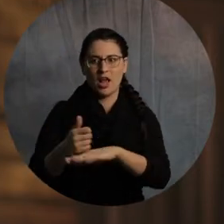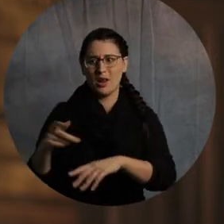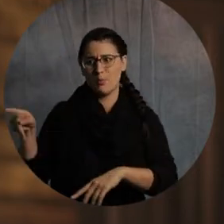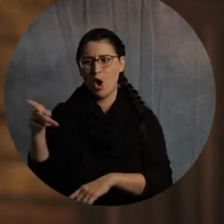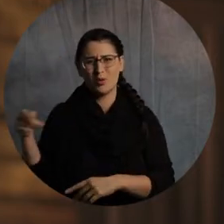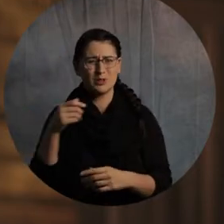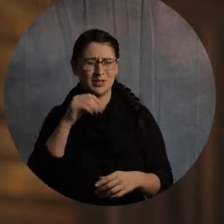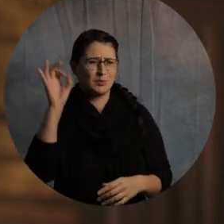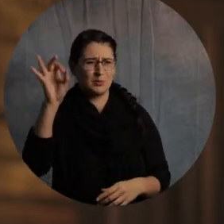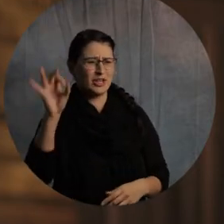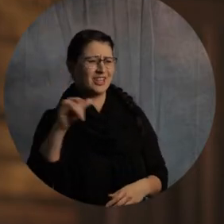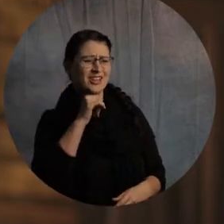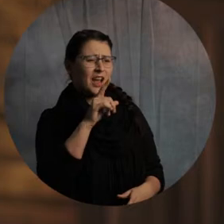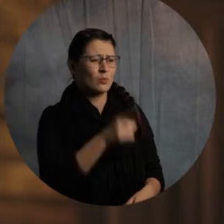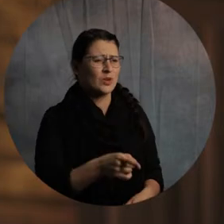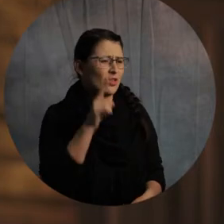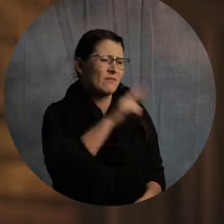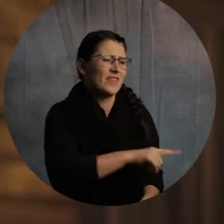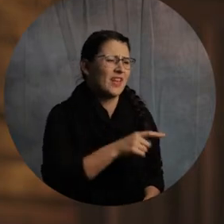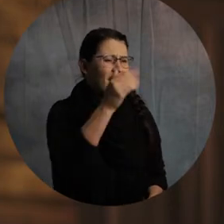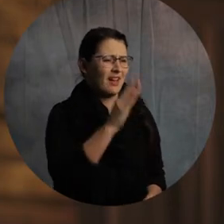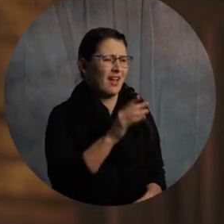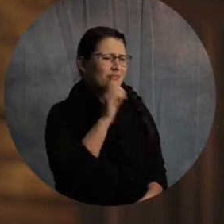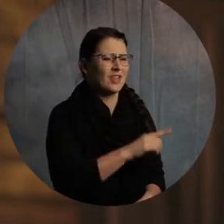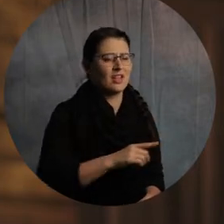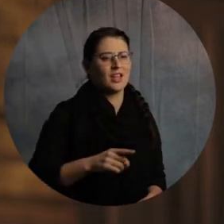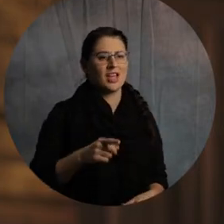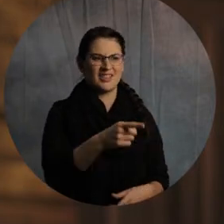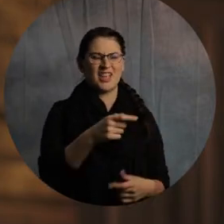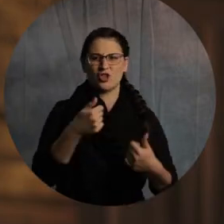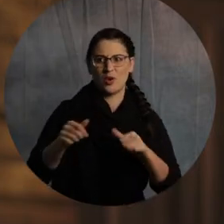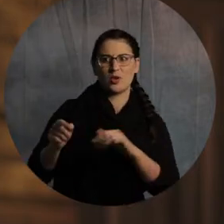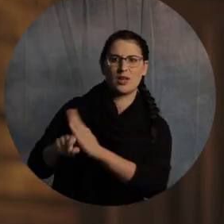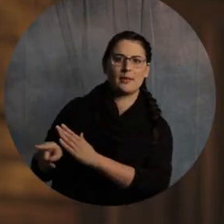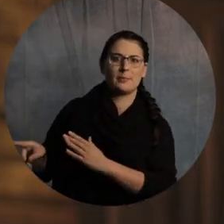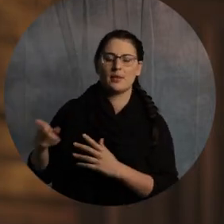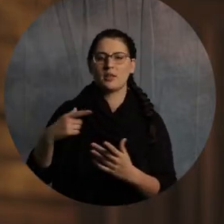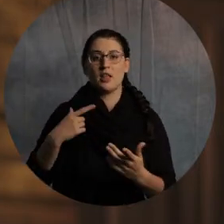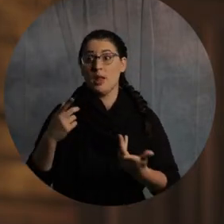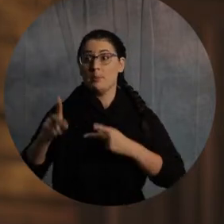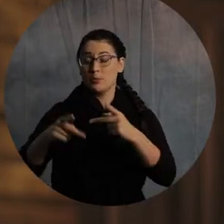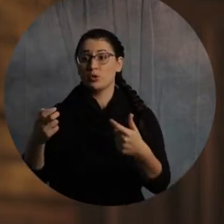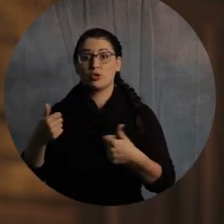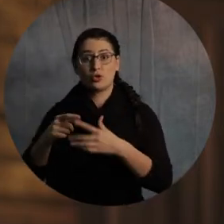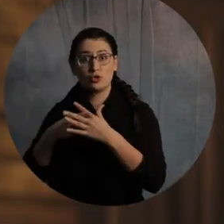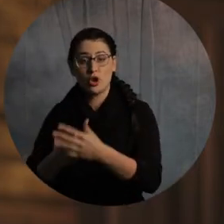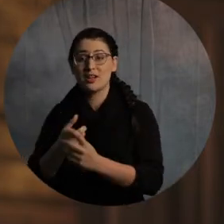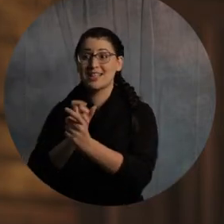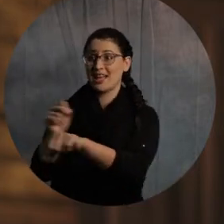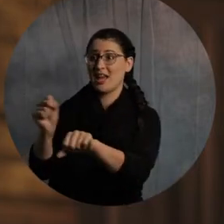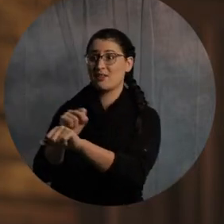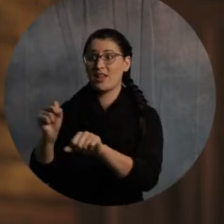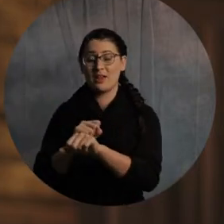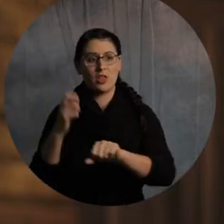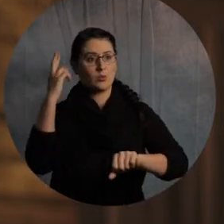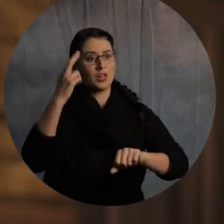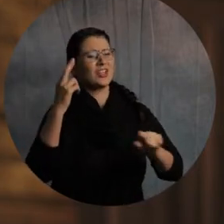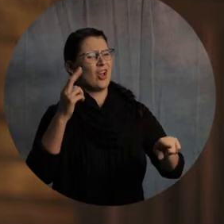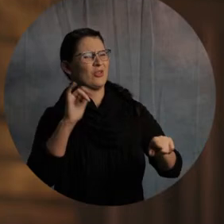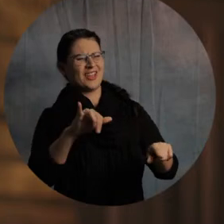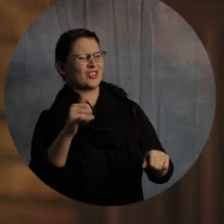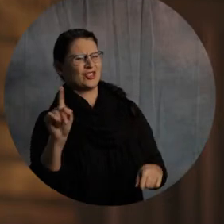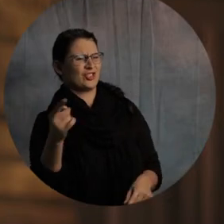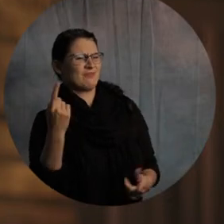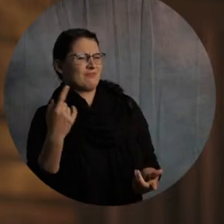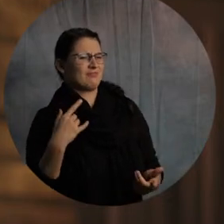gods, and they're like, oh, no, yes, they are, and they're like, no, they're not, and I'll introduce you to the real God, and people start getting saved, and they're like, oh, yeah, that's just a piece of